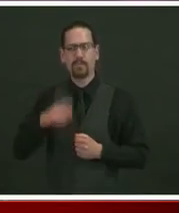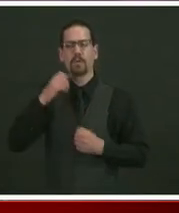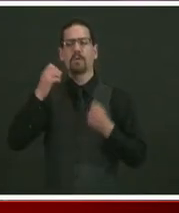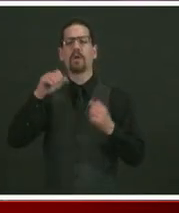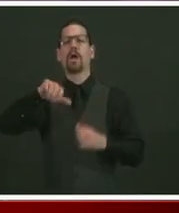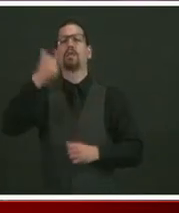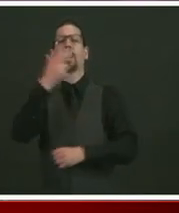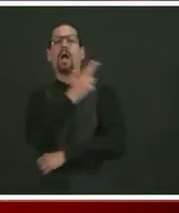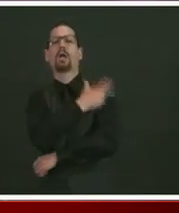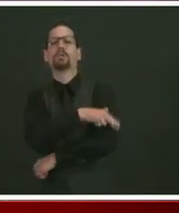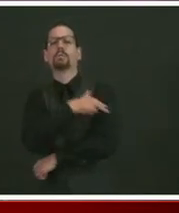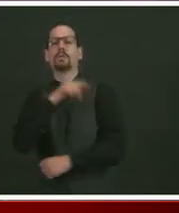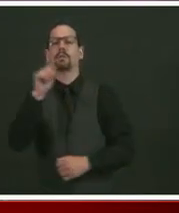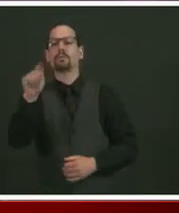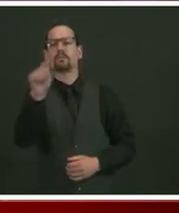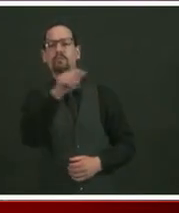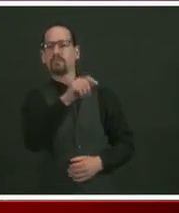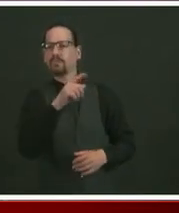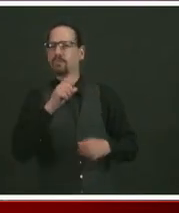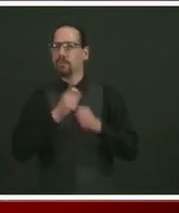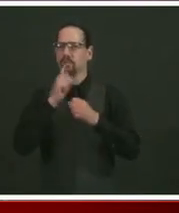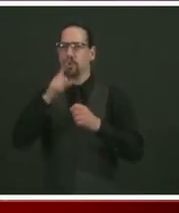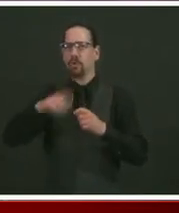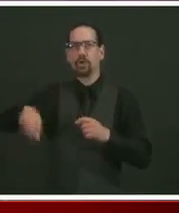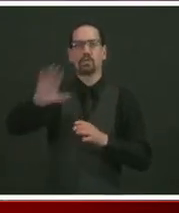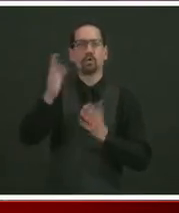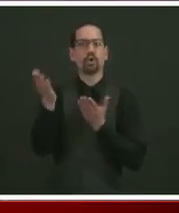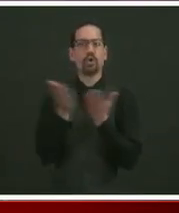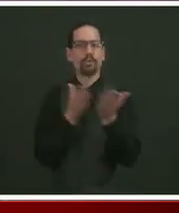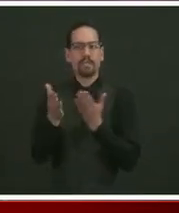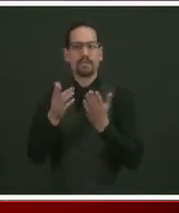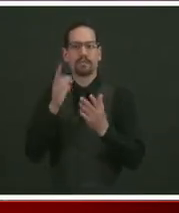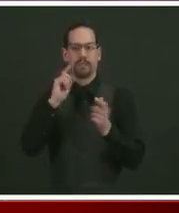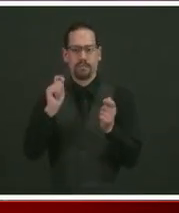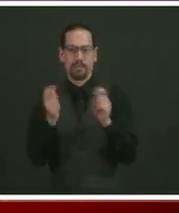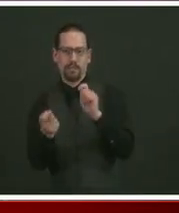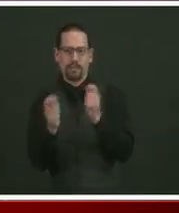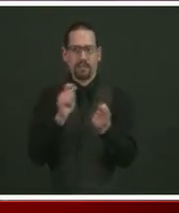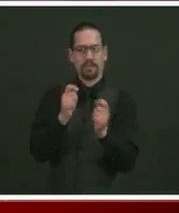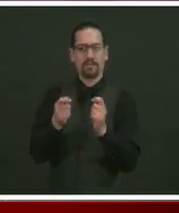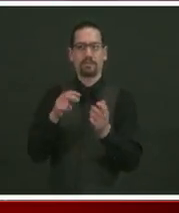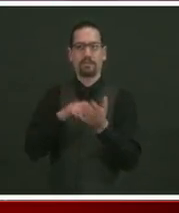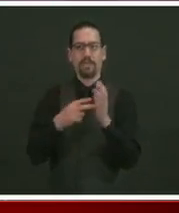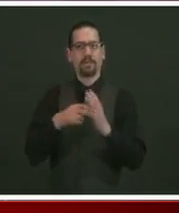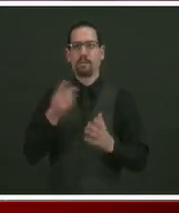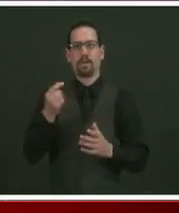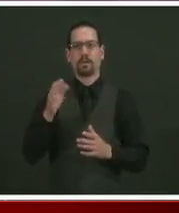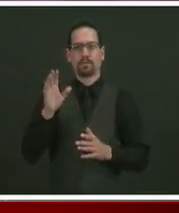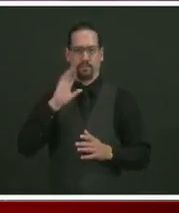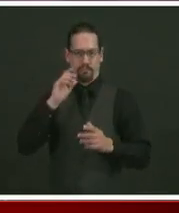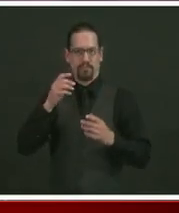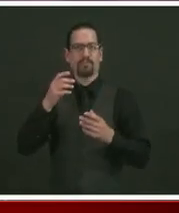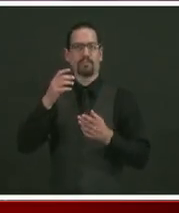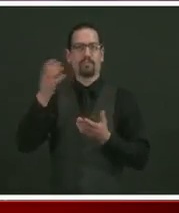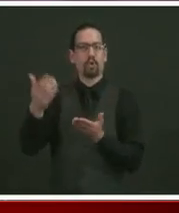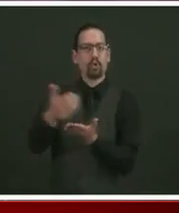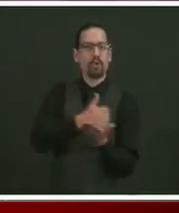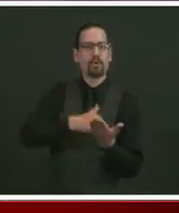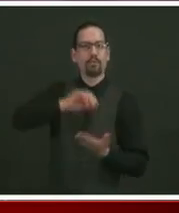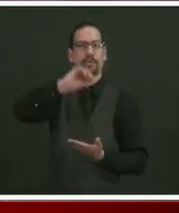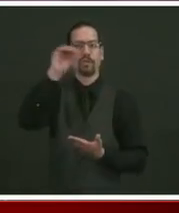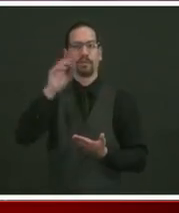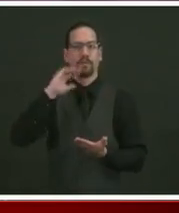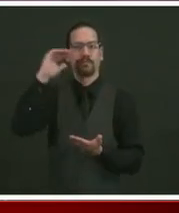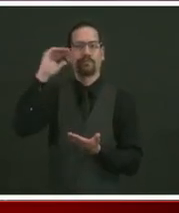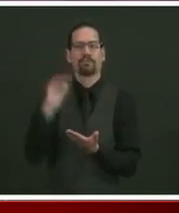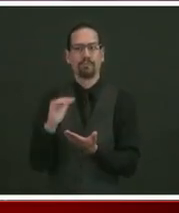down on the services they were delivering. That means they saw massive drops in their revenue. No, they did the right thing. At the same time, their